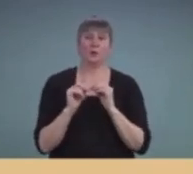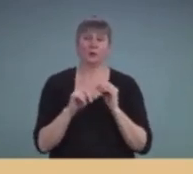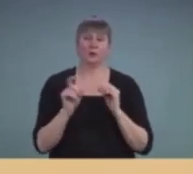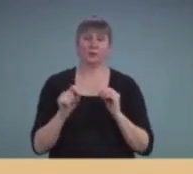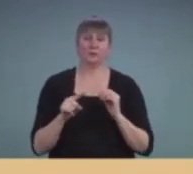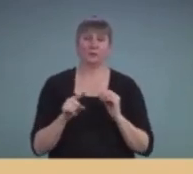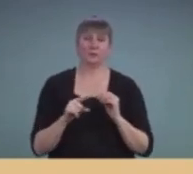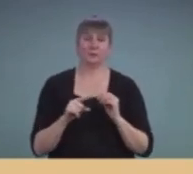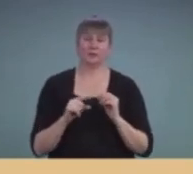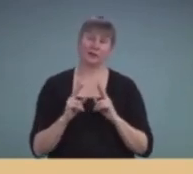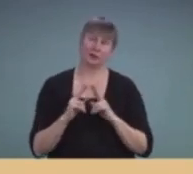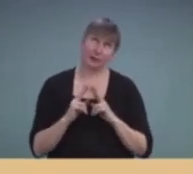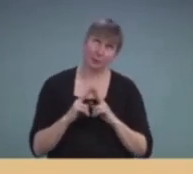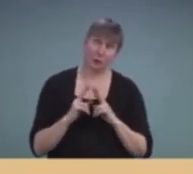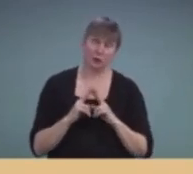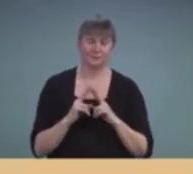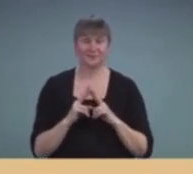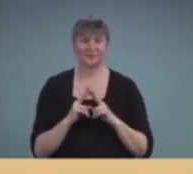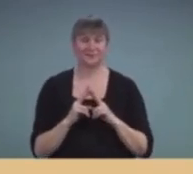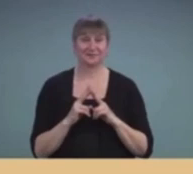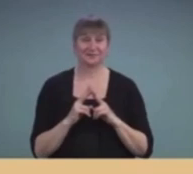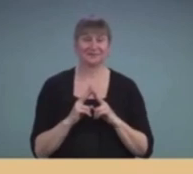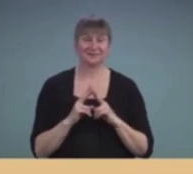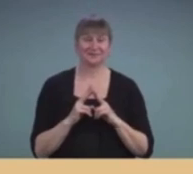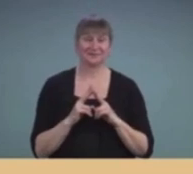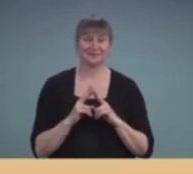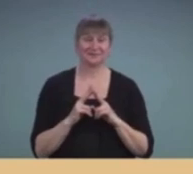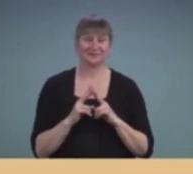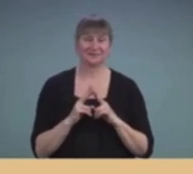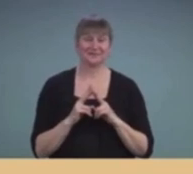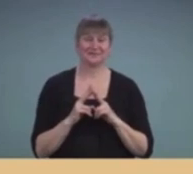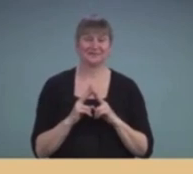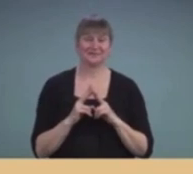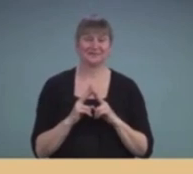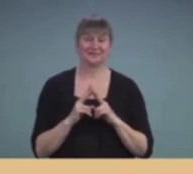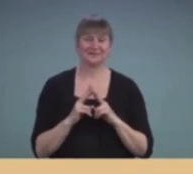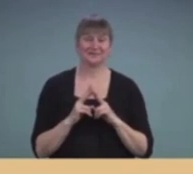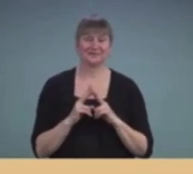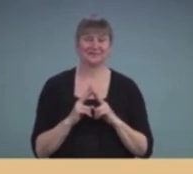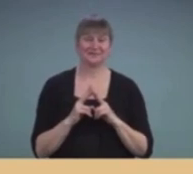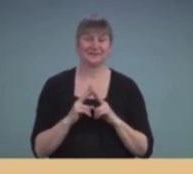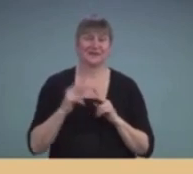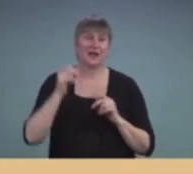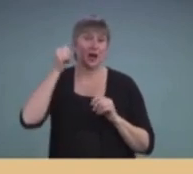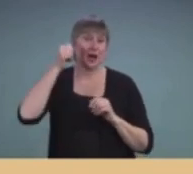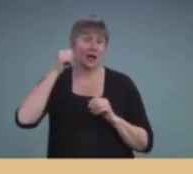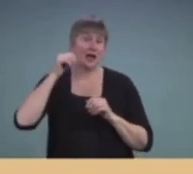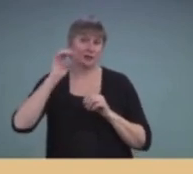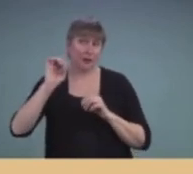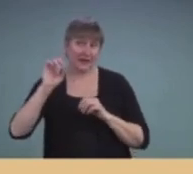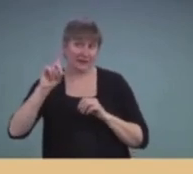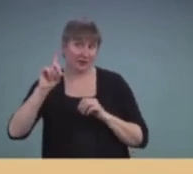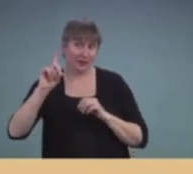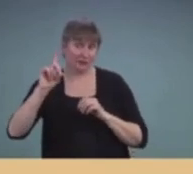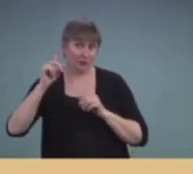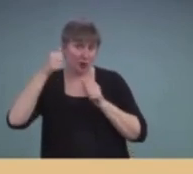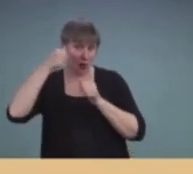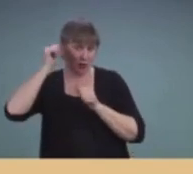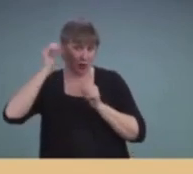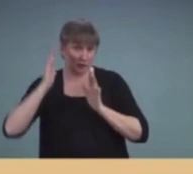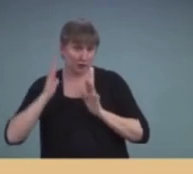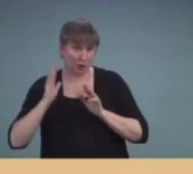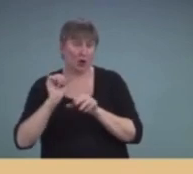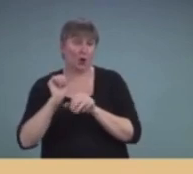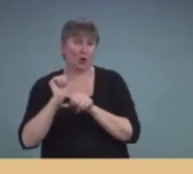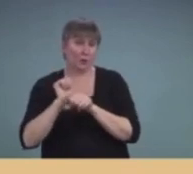Actually, a couple more questions. This from an audiologist, an educational audiologist who works